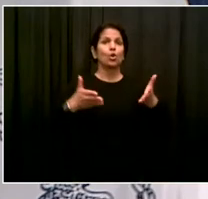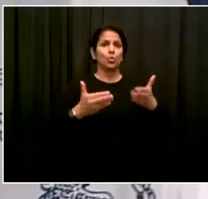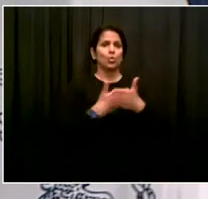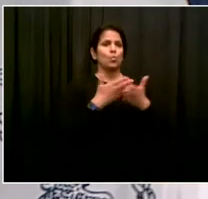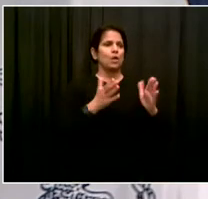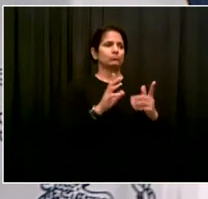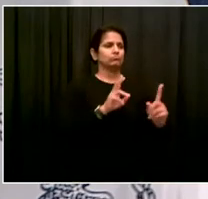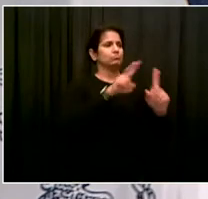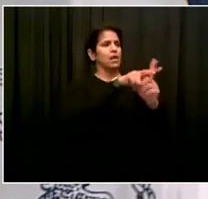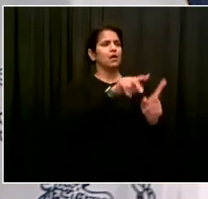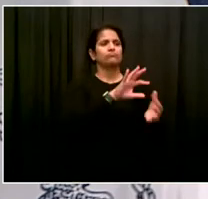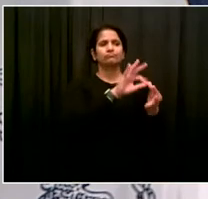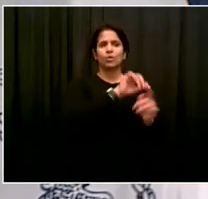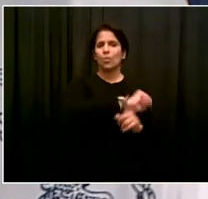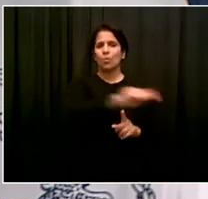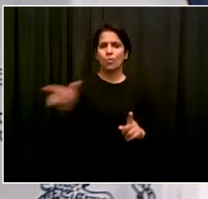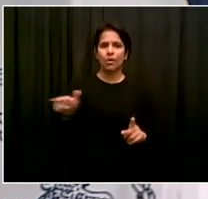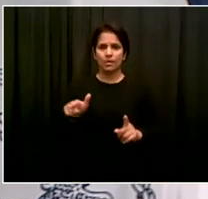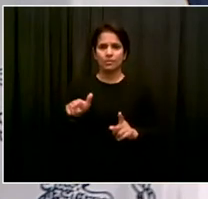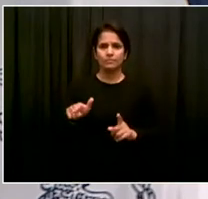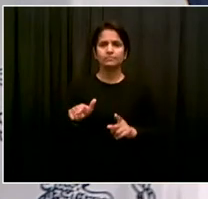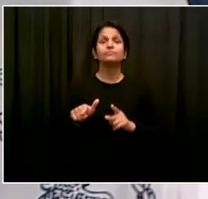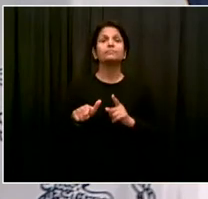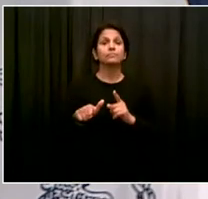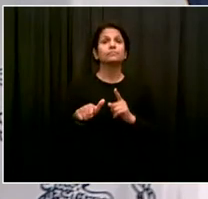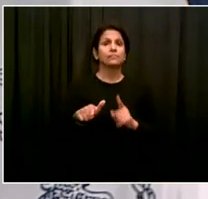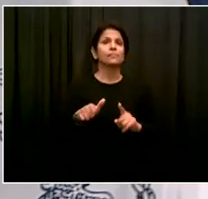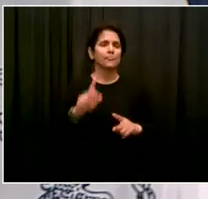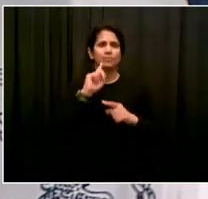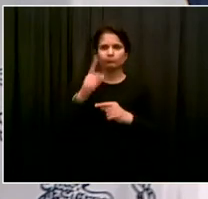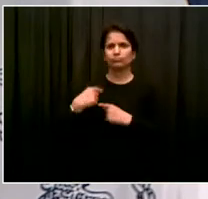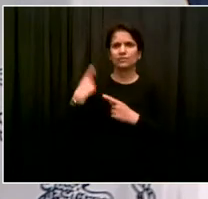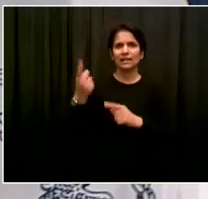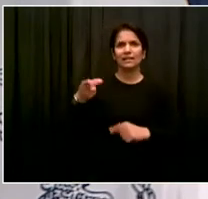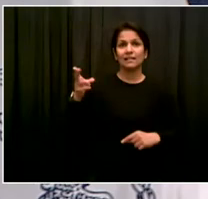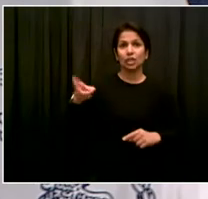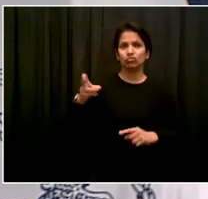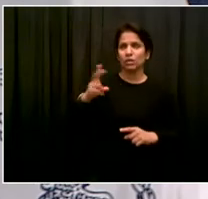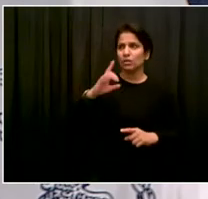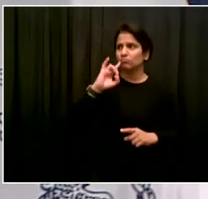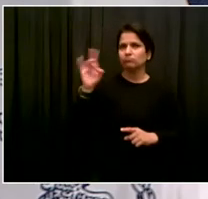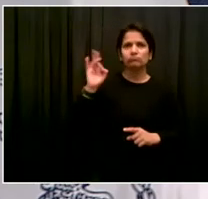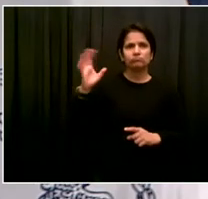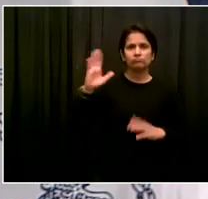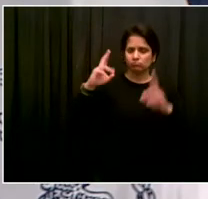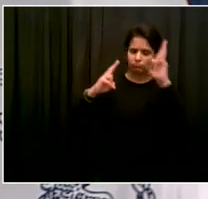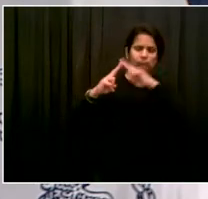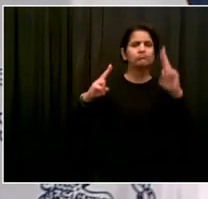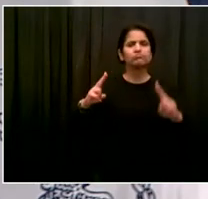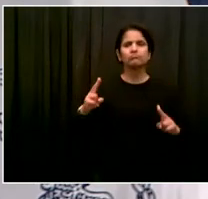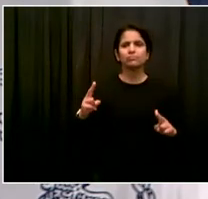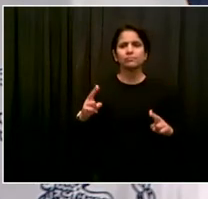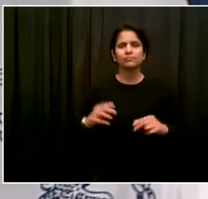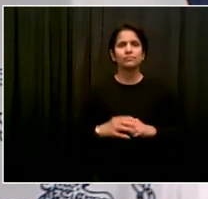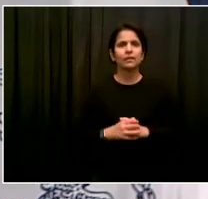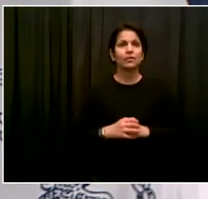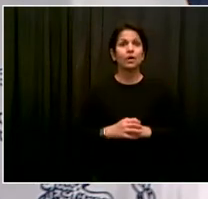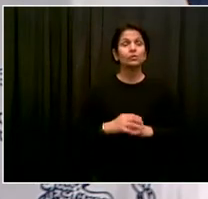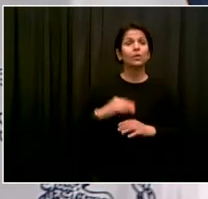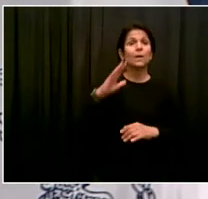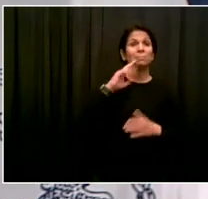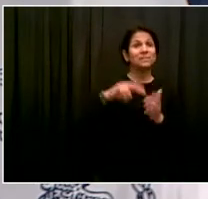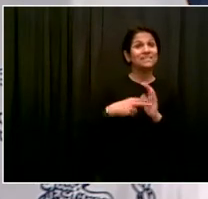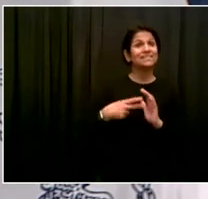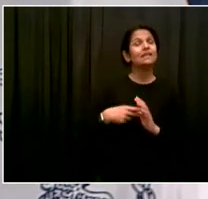for kids and families in the history of Department of Education. So, it certainly should include a variety of ways of helping special ed